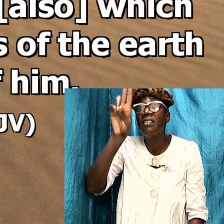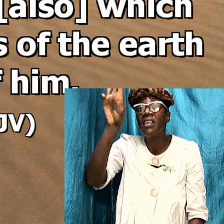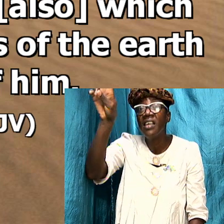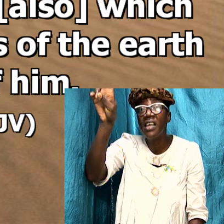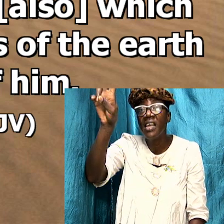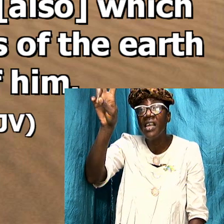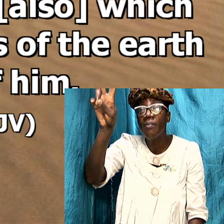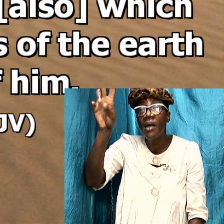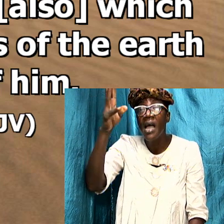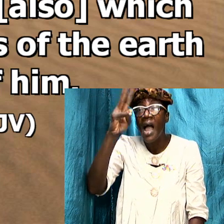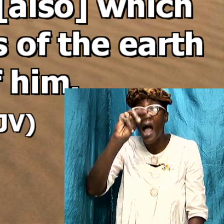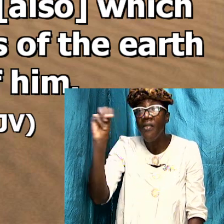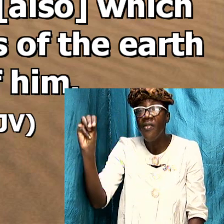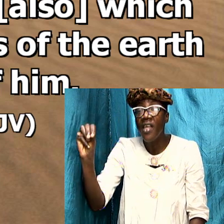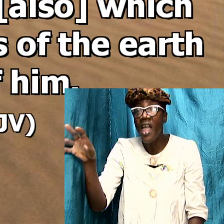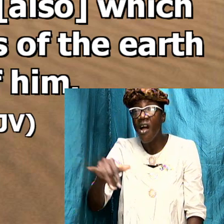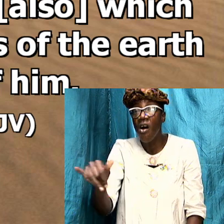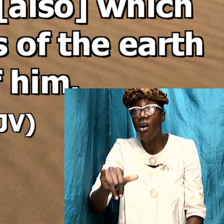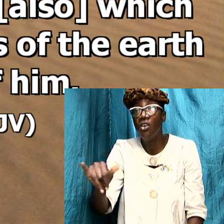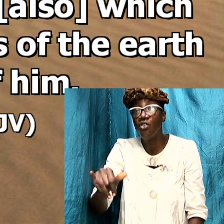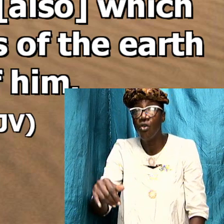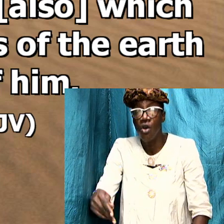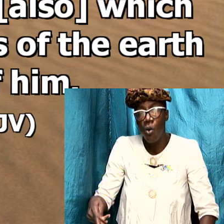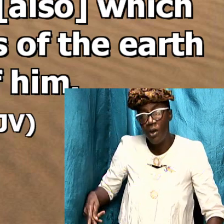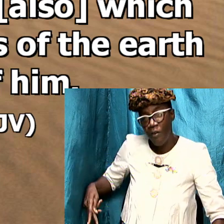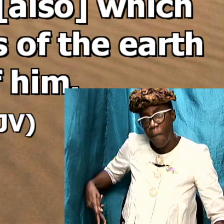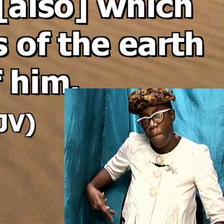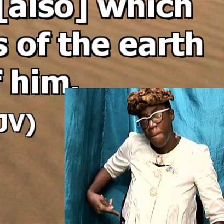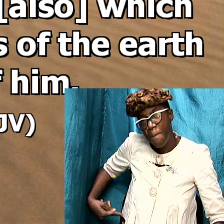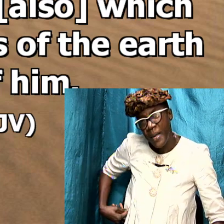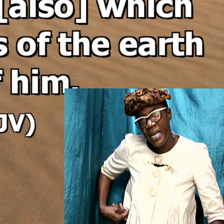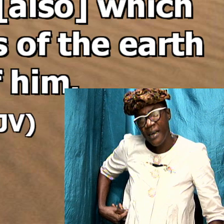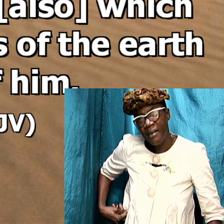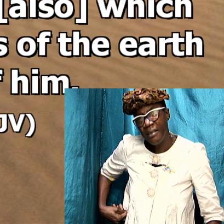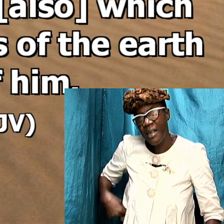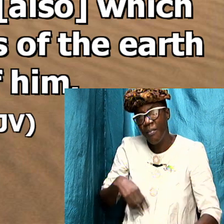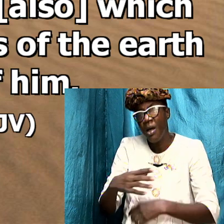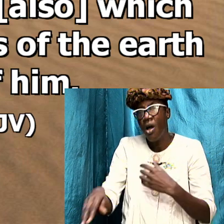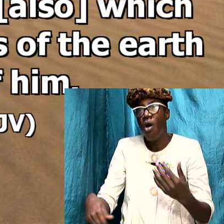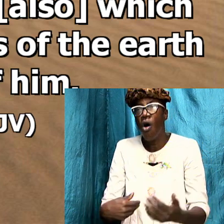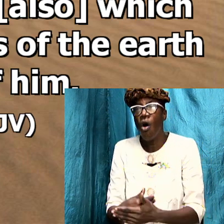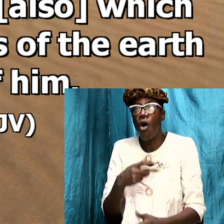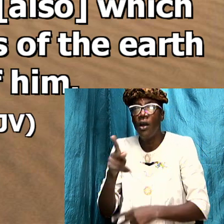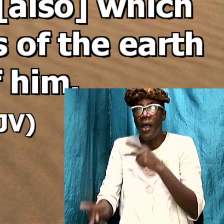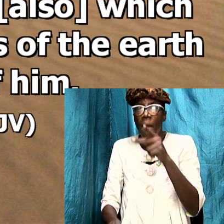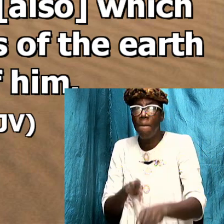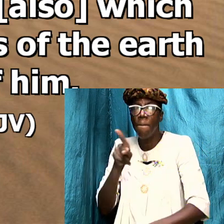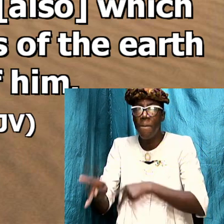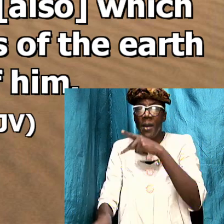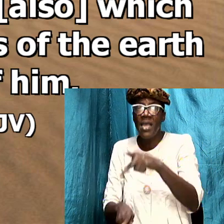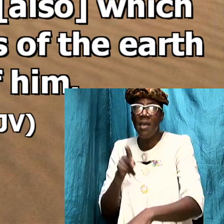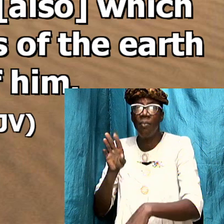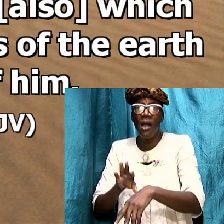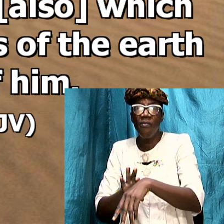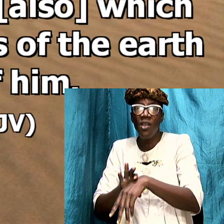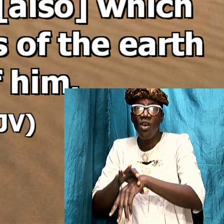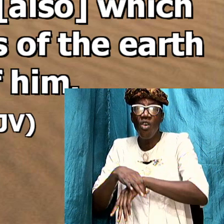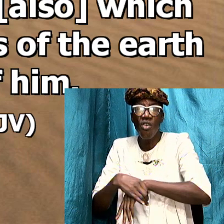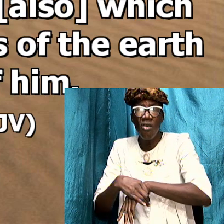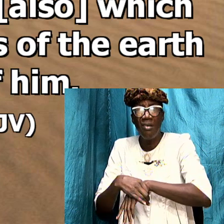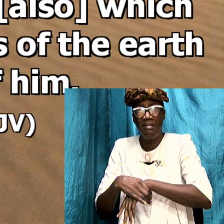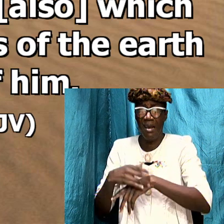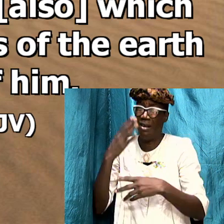and they also which pierced him and all the kindreds of the earth shall